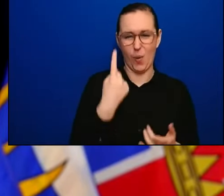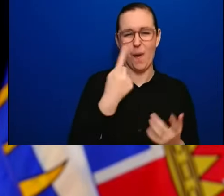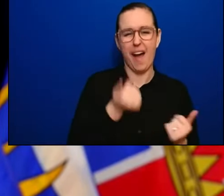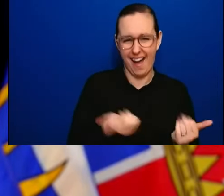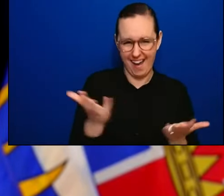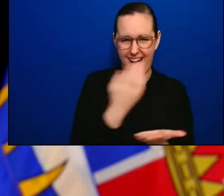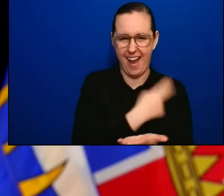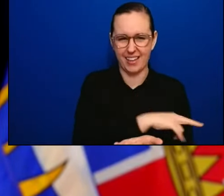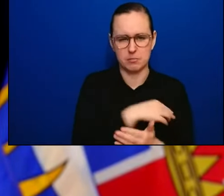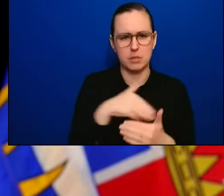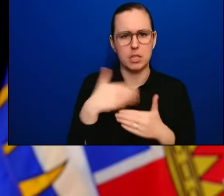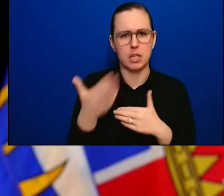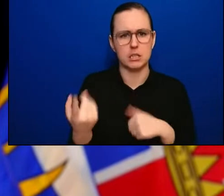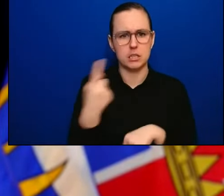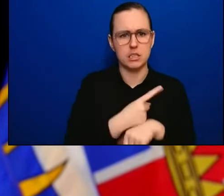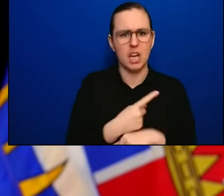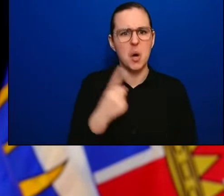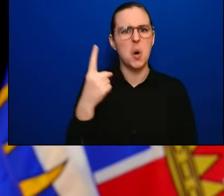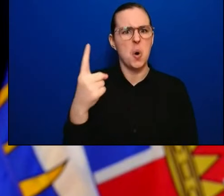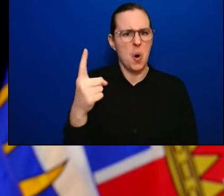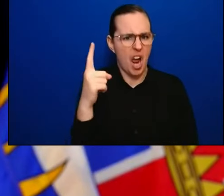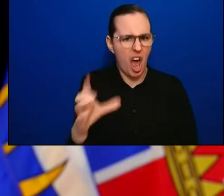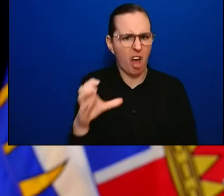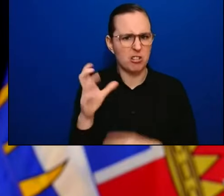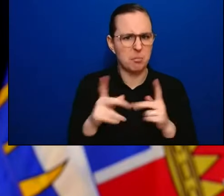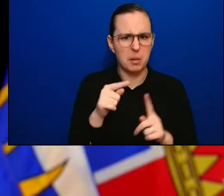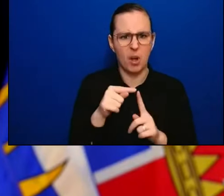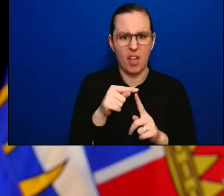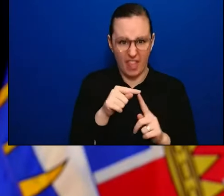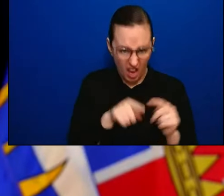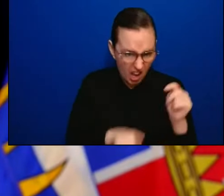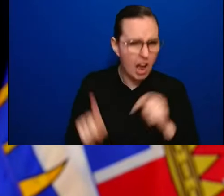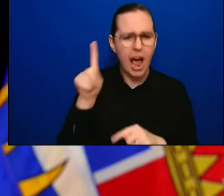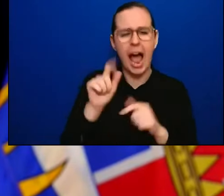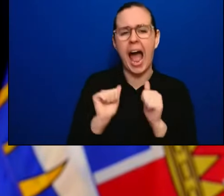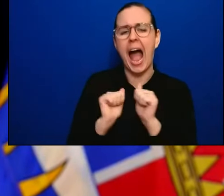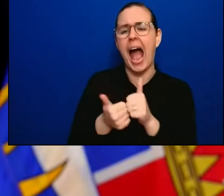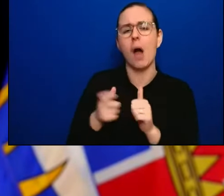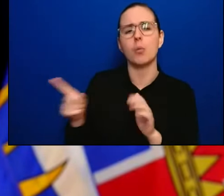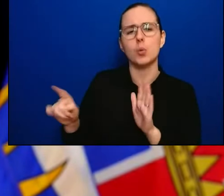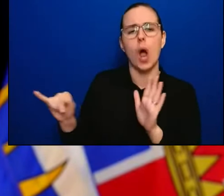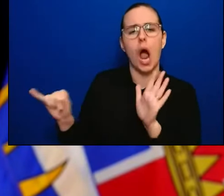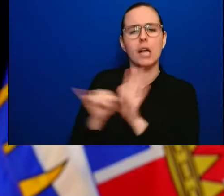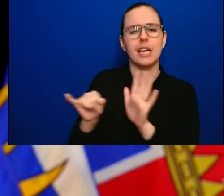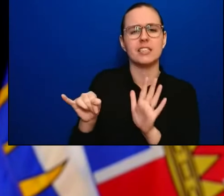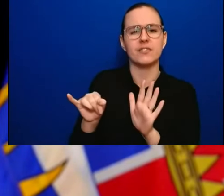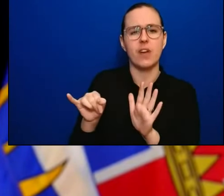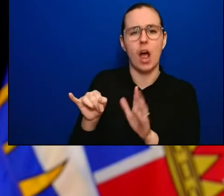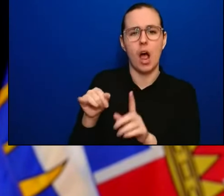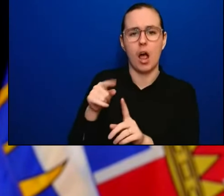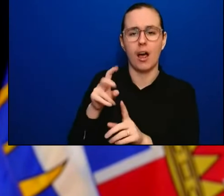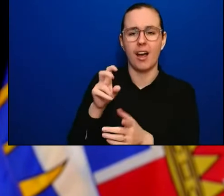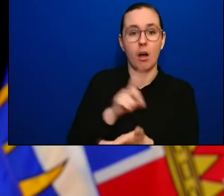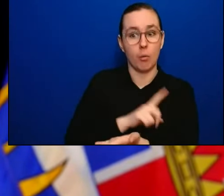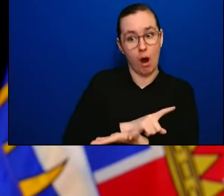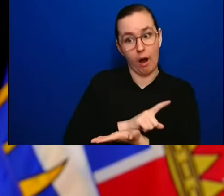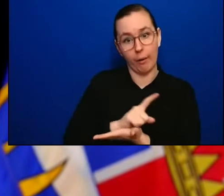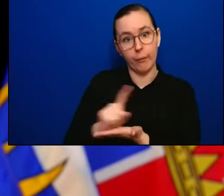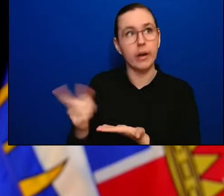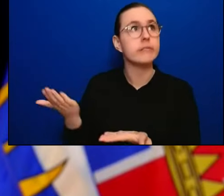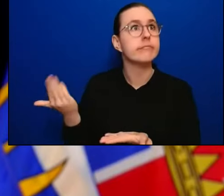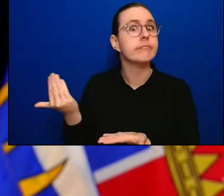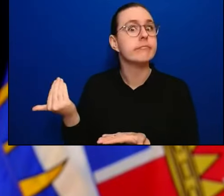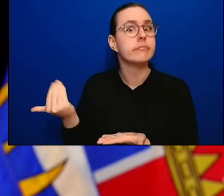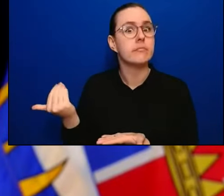how will you know that before a week goes by? Since that is a long time, if it spike or will you be